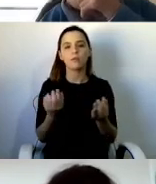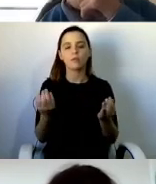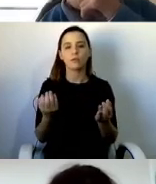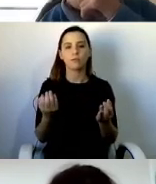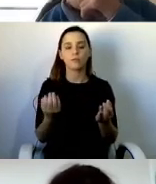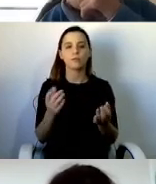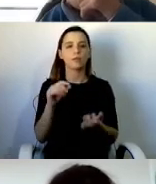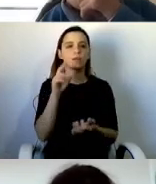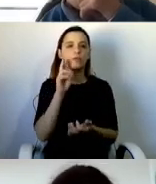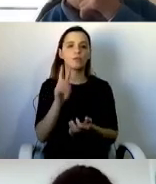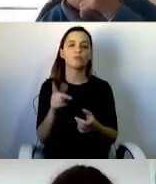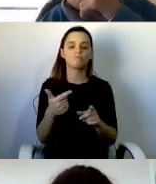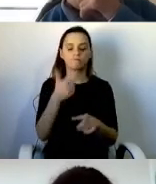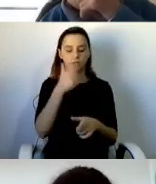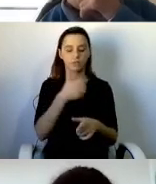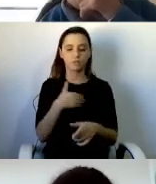quality of life.